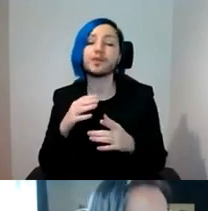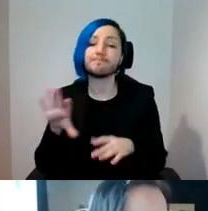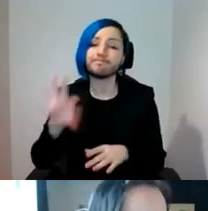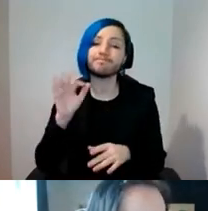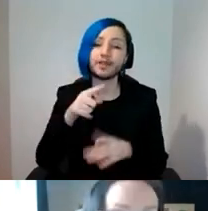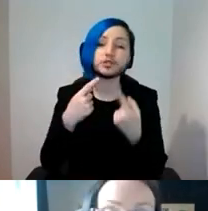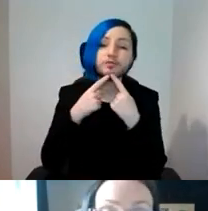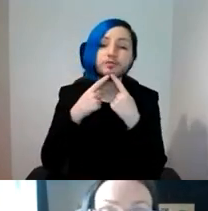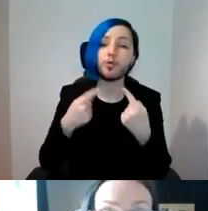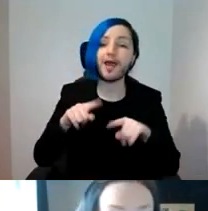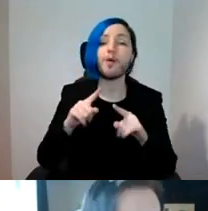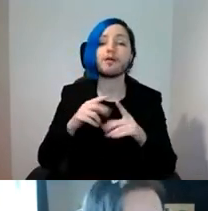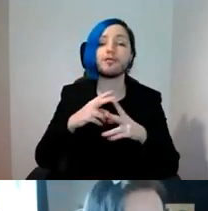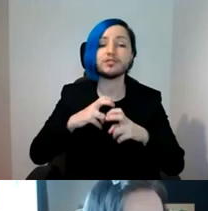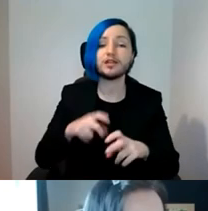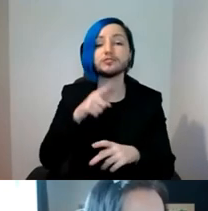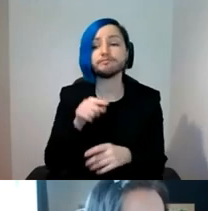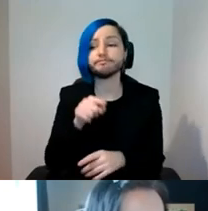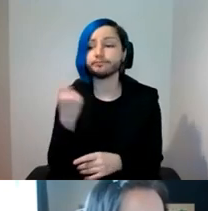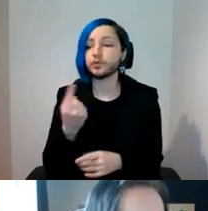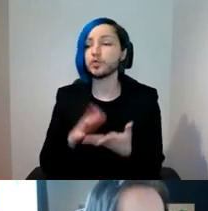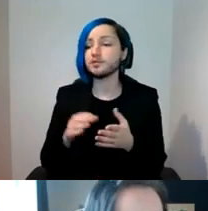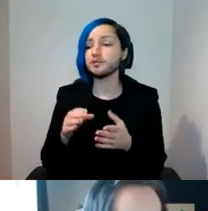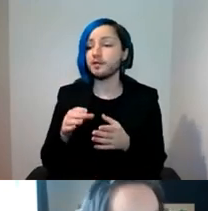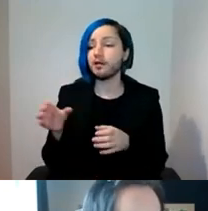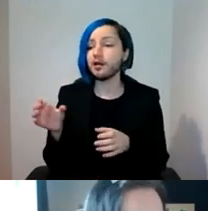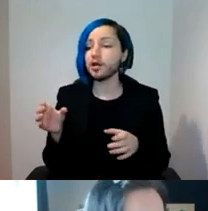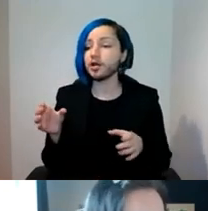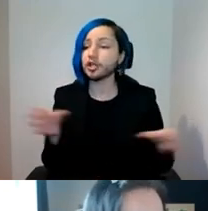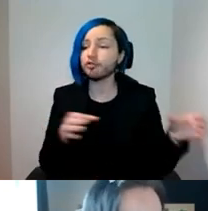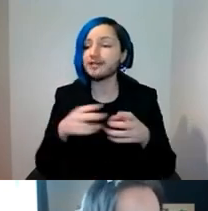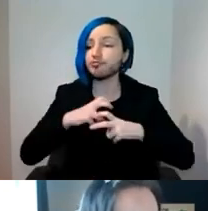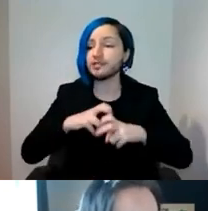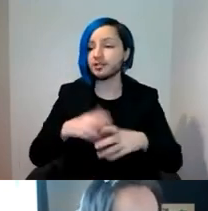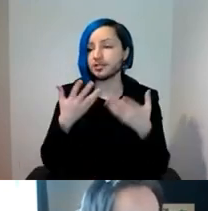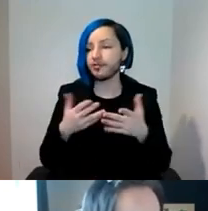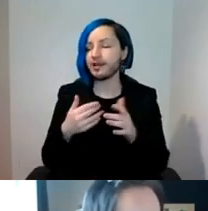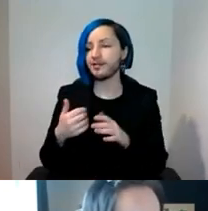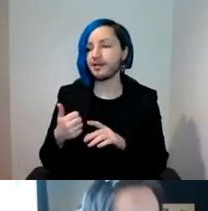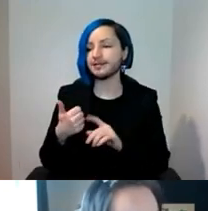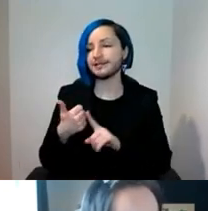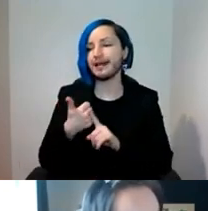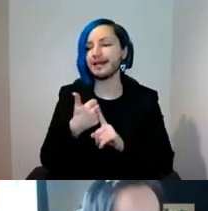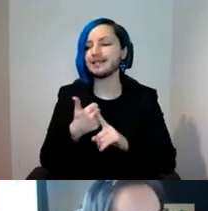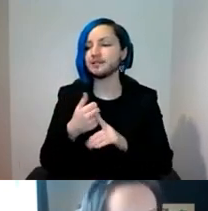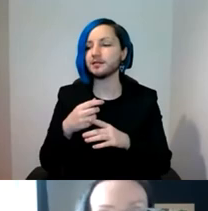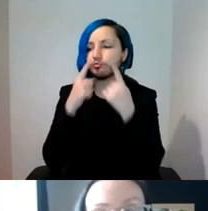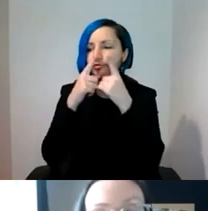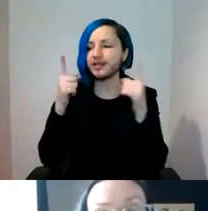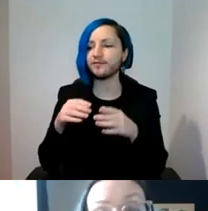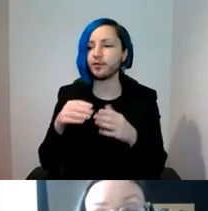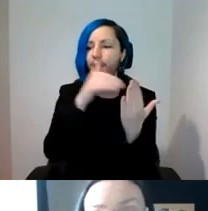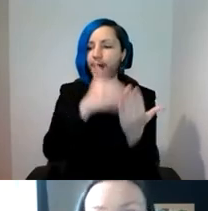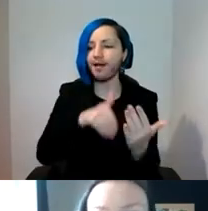Annette is a curator and researcher. She's currently assistant professor archival and information studies and cultural